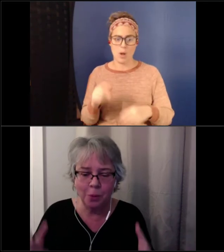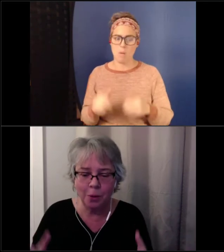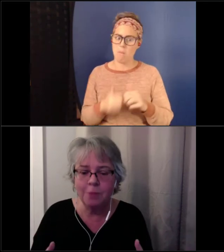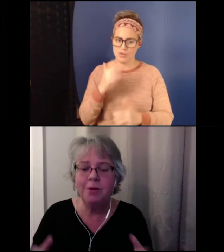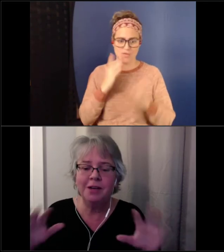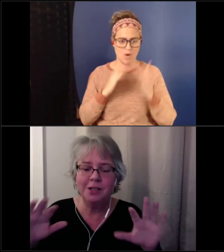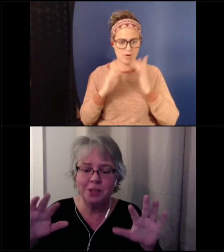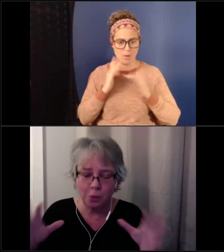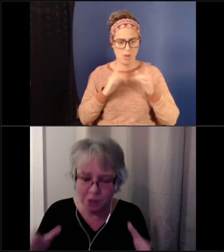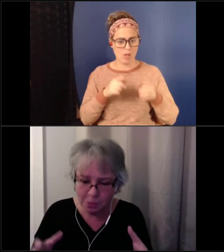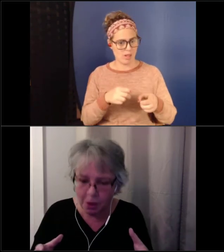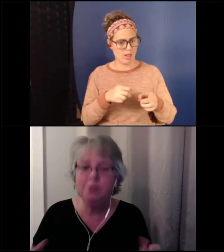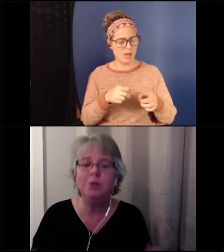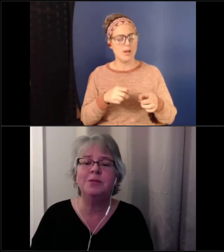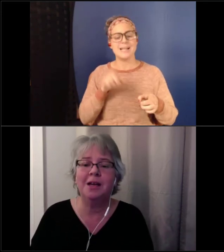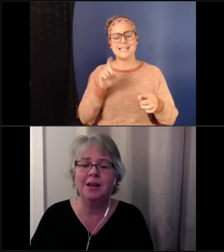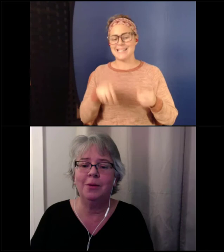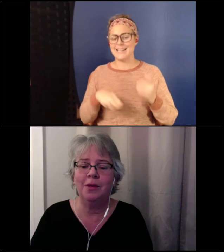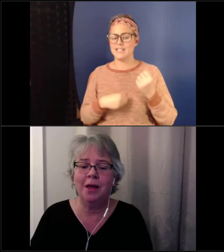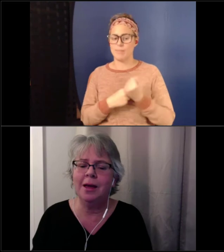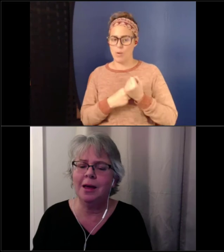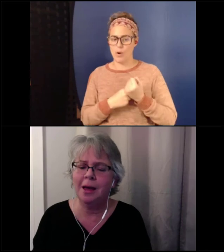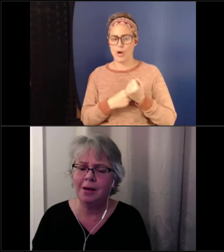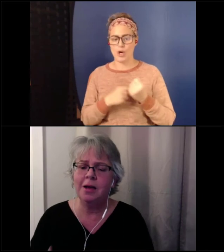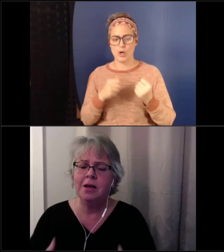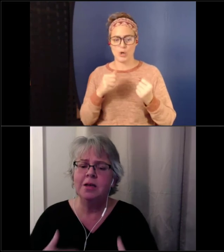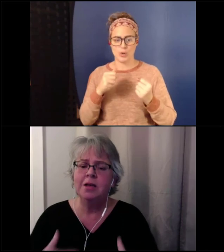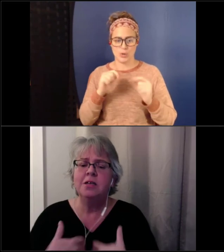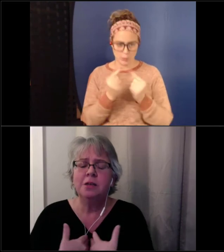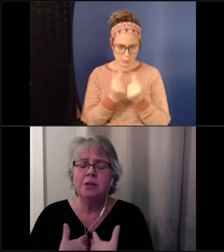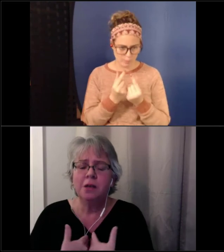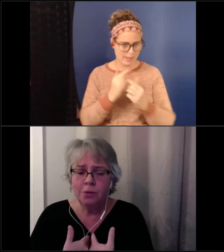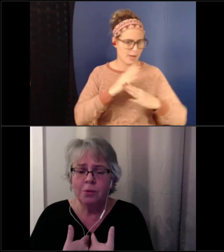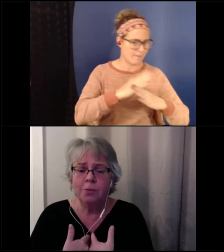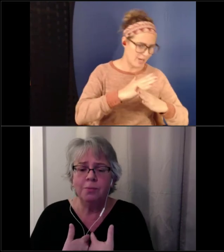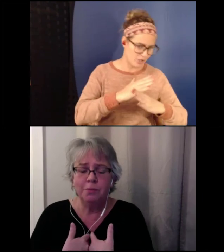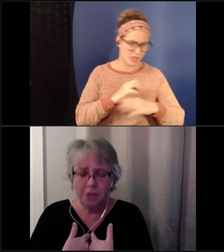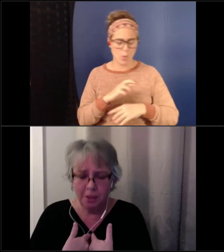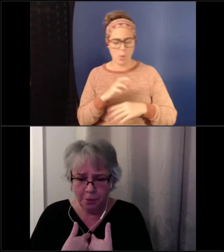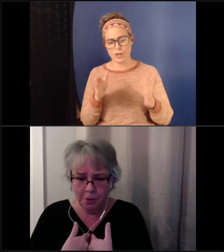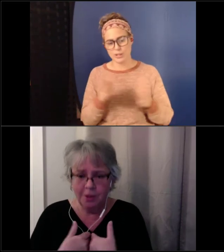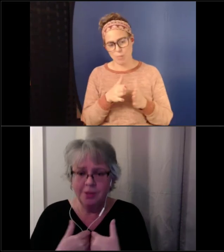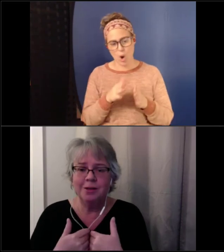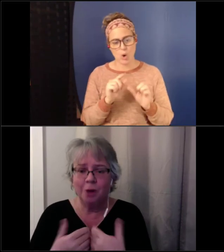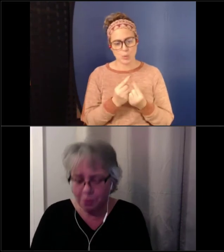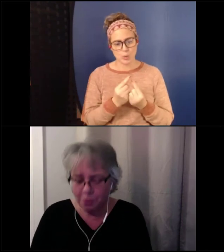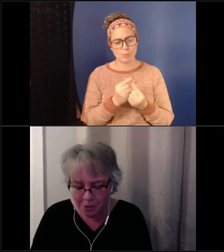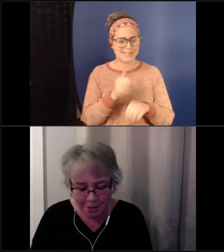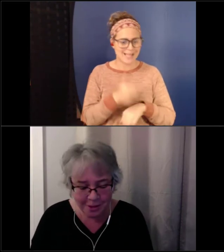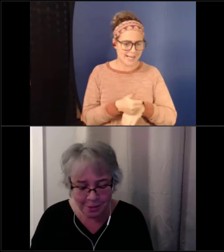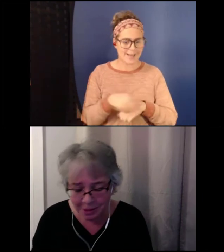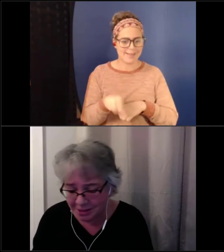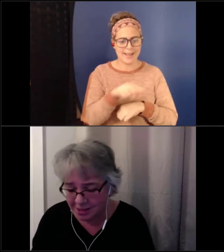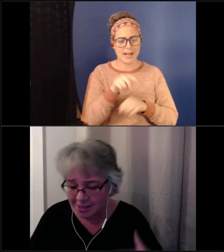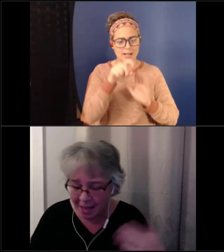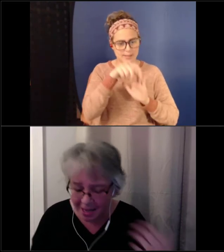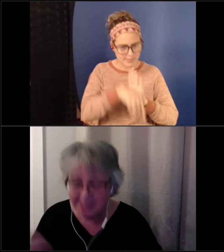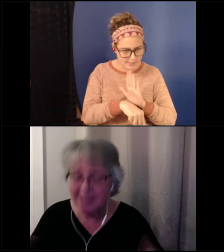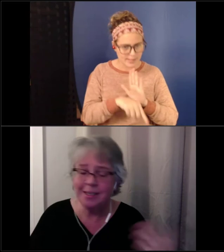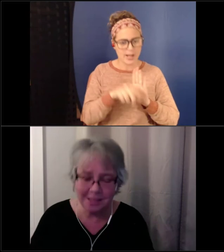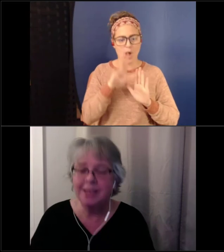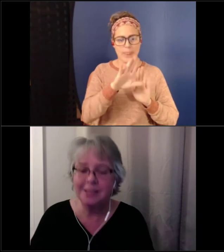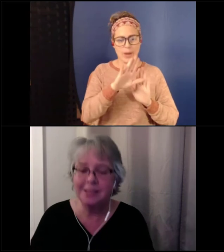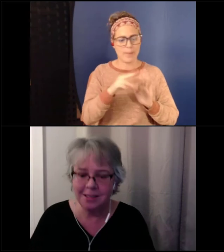that support group intervention or small group setting where they can go deeper into their own personal experiences